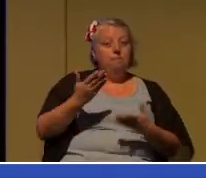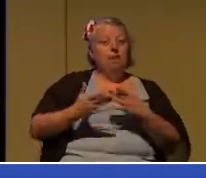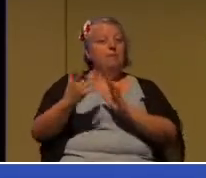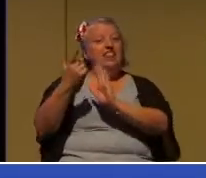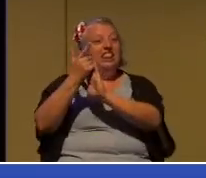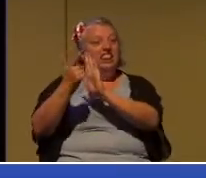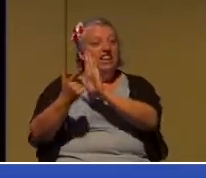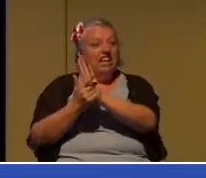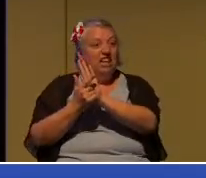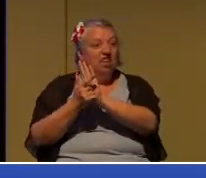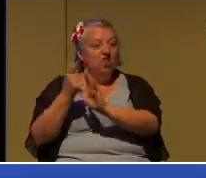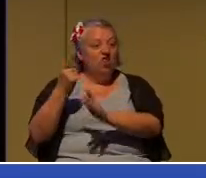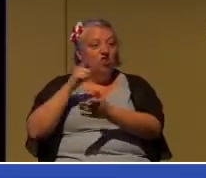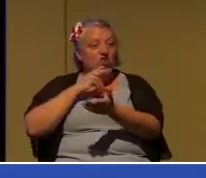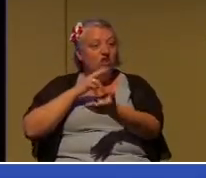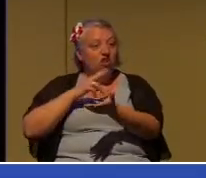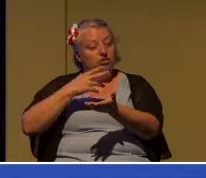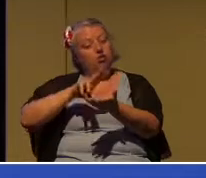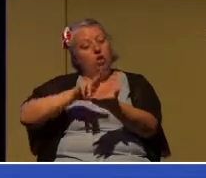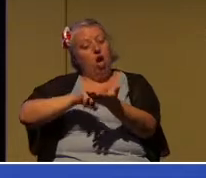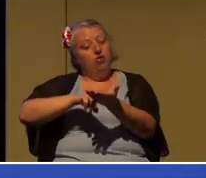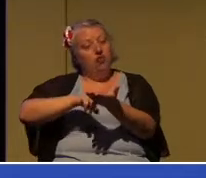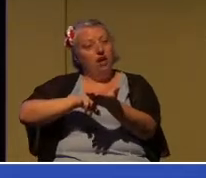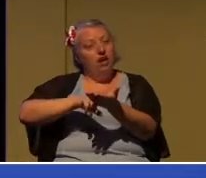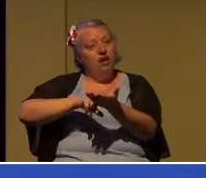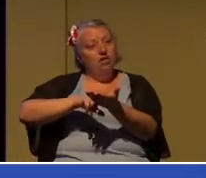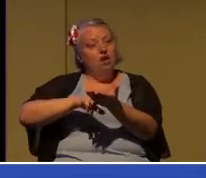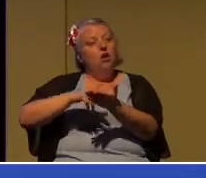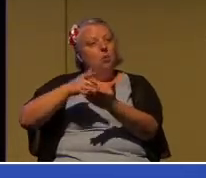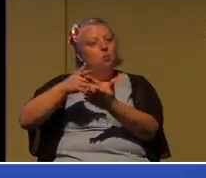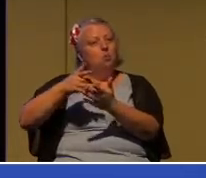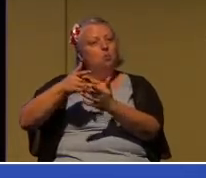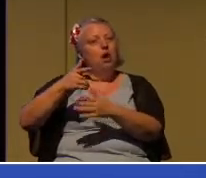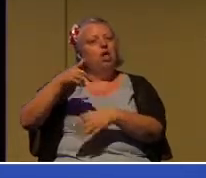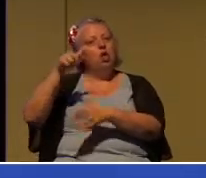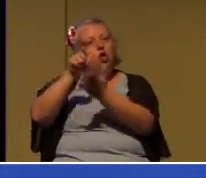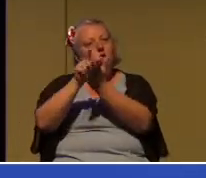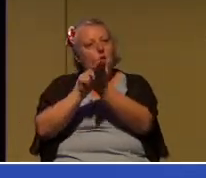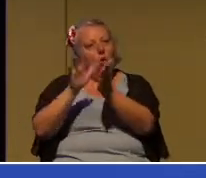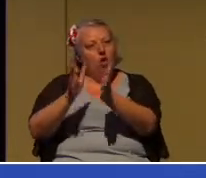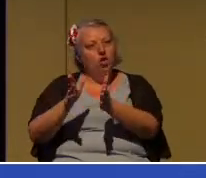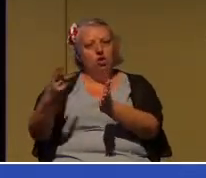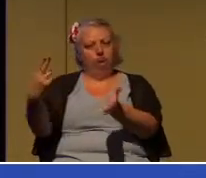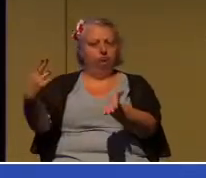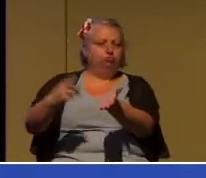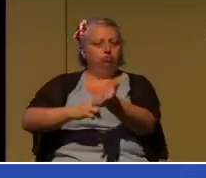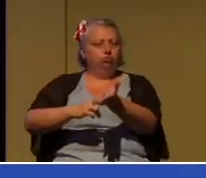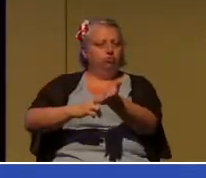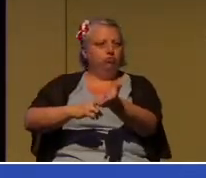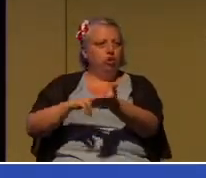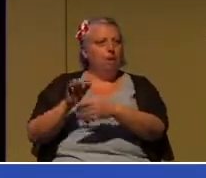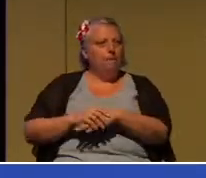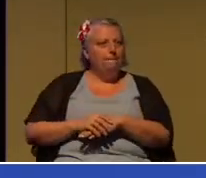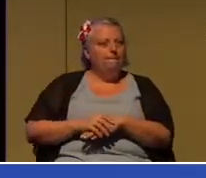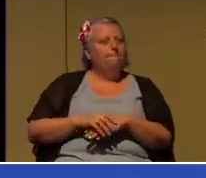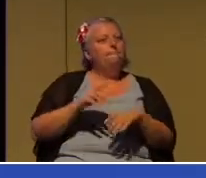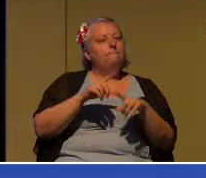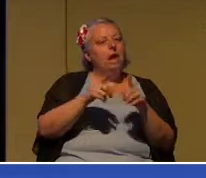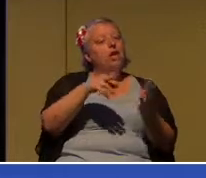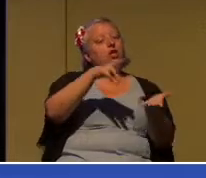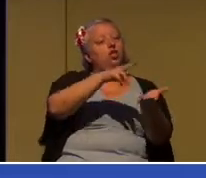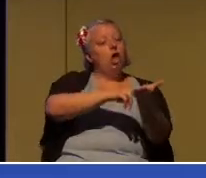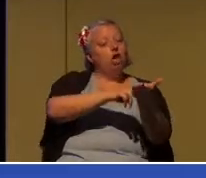but a contract depends on fulfilling the requirements of the contract.